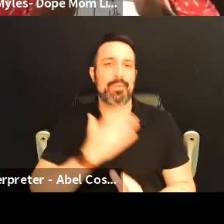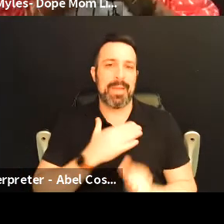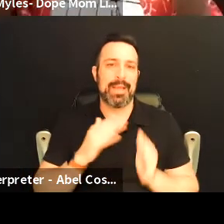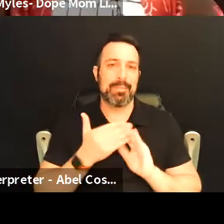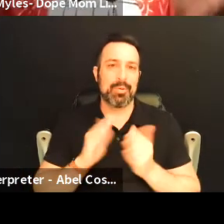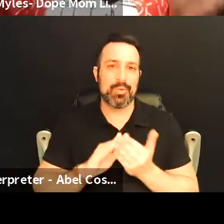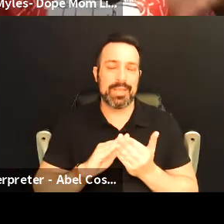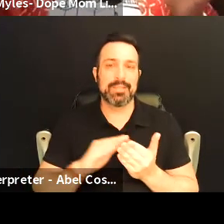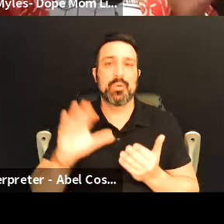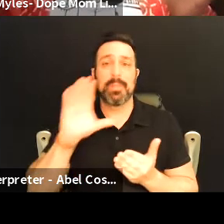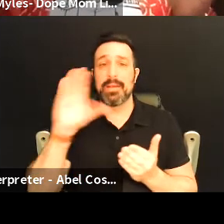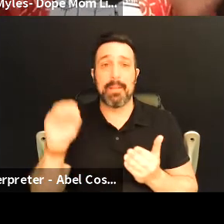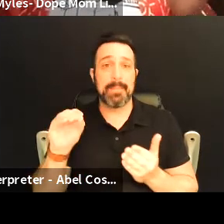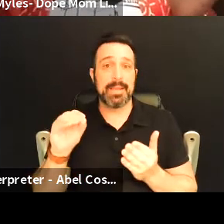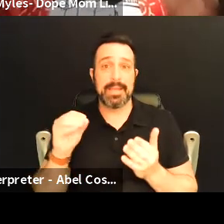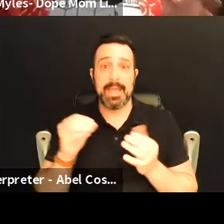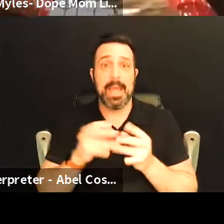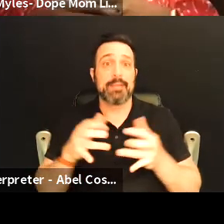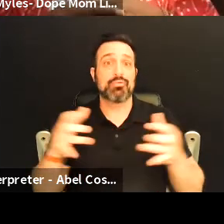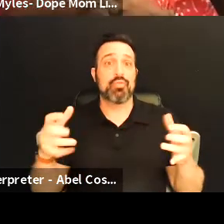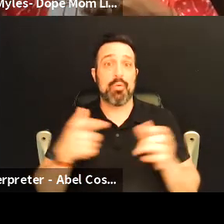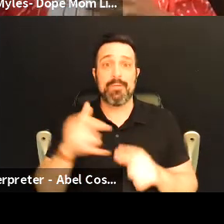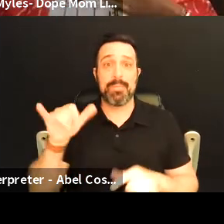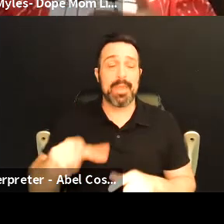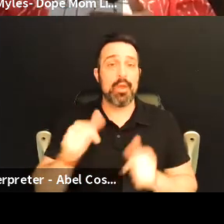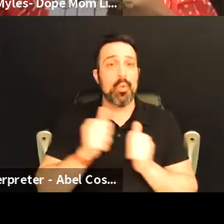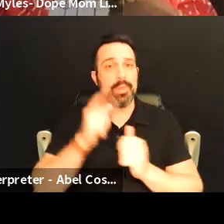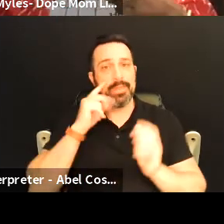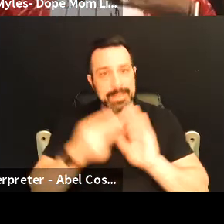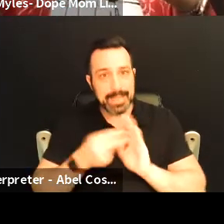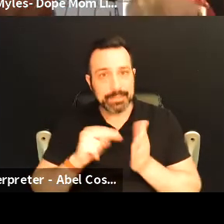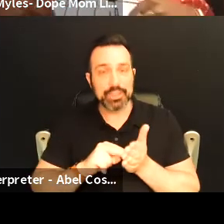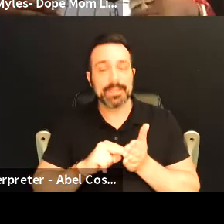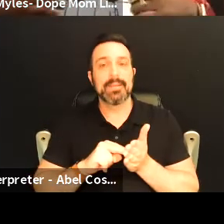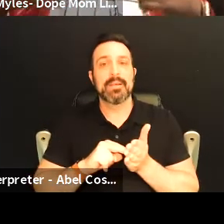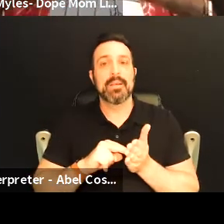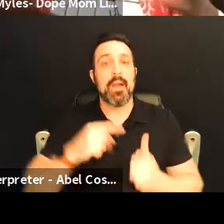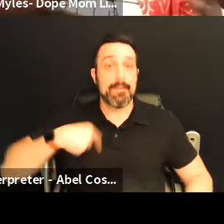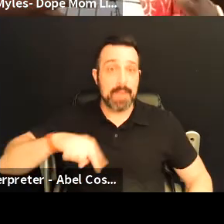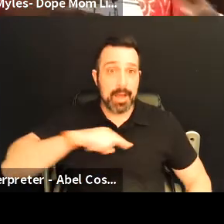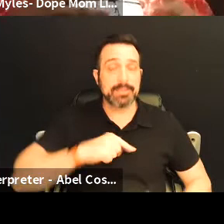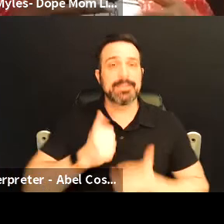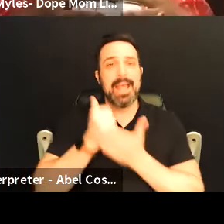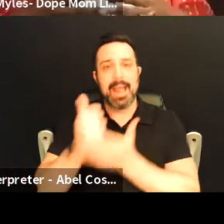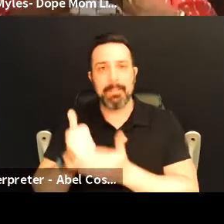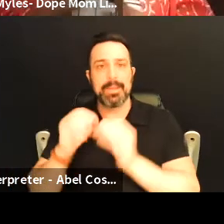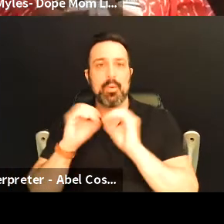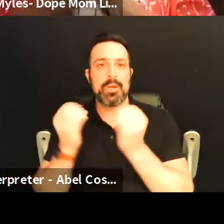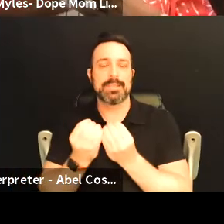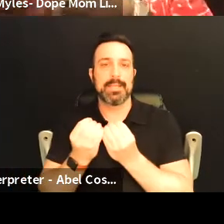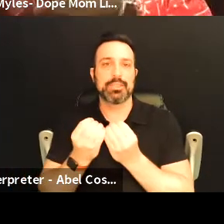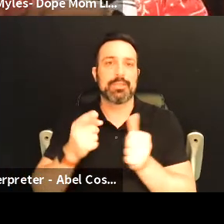and so the company just has kind of grown from there with the intention of us helping organizations